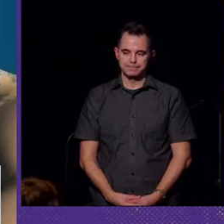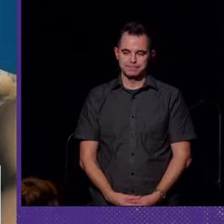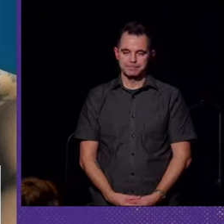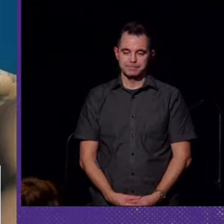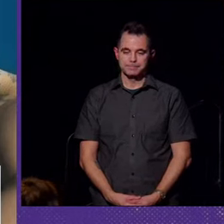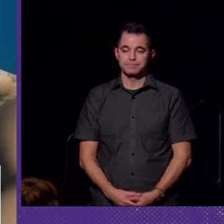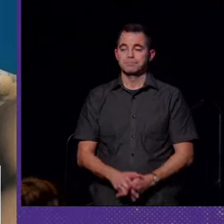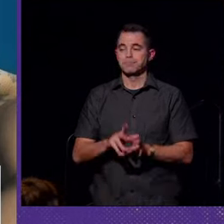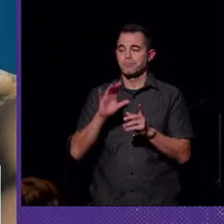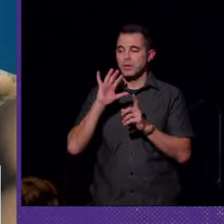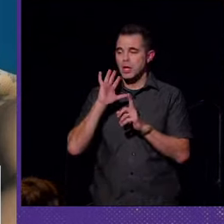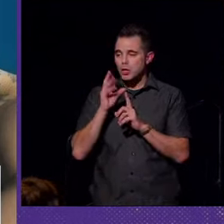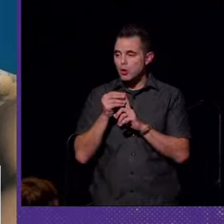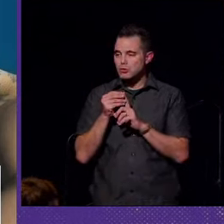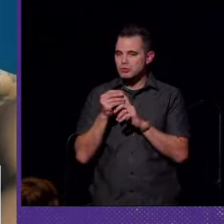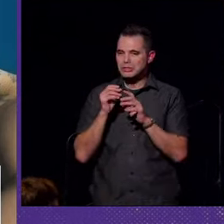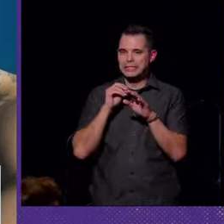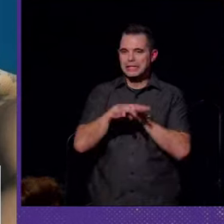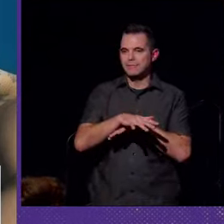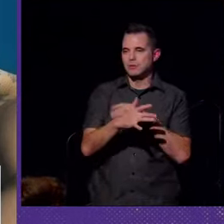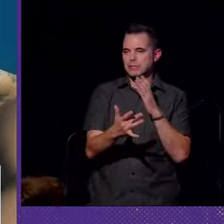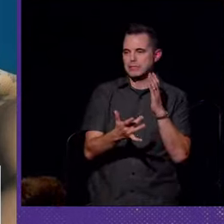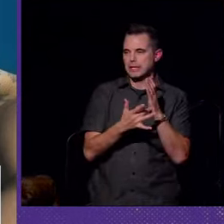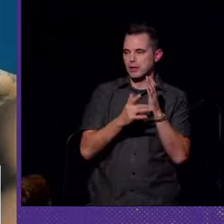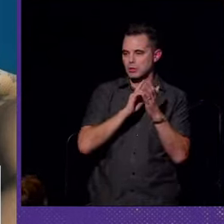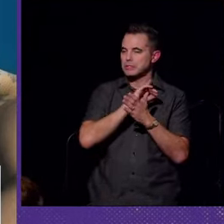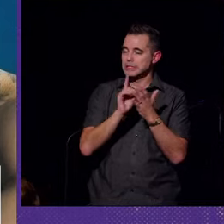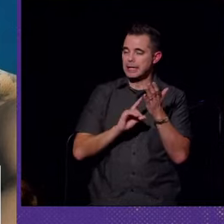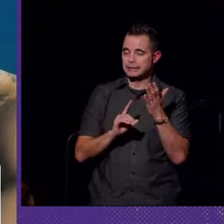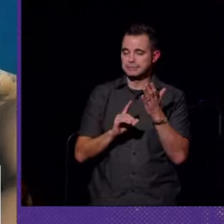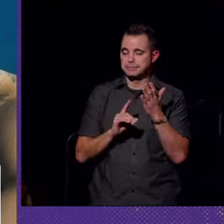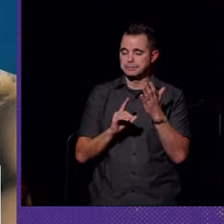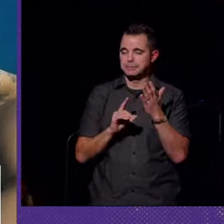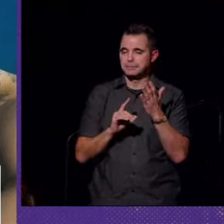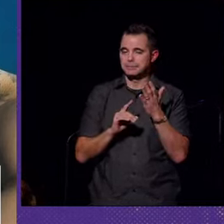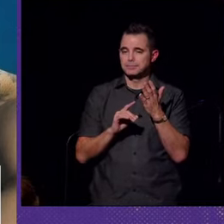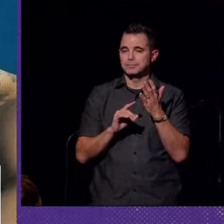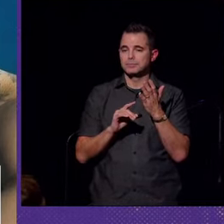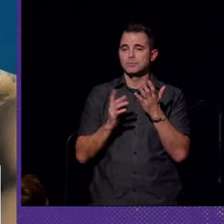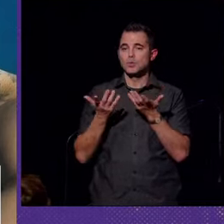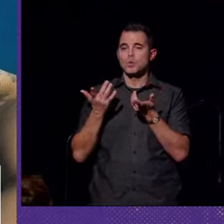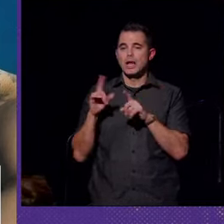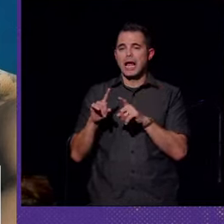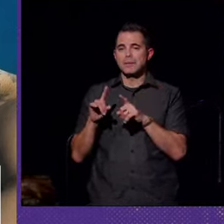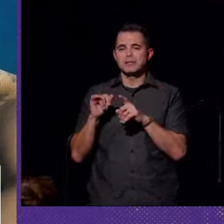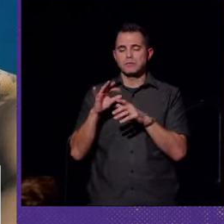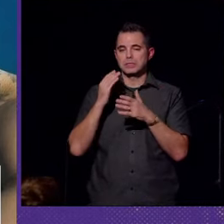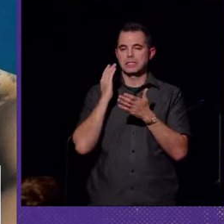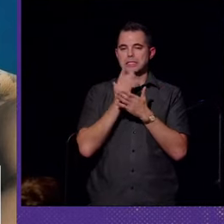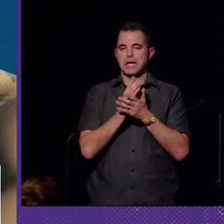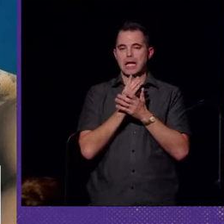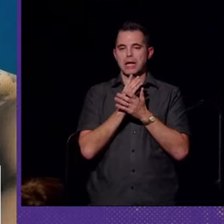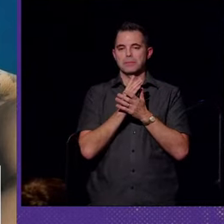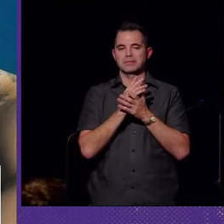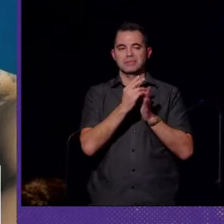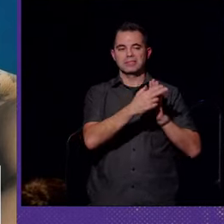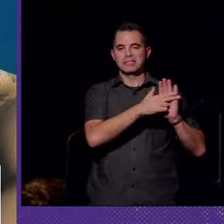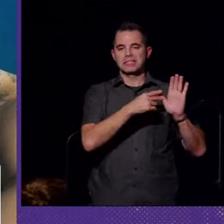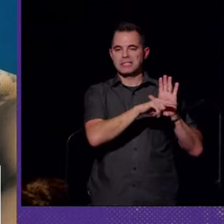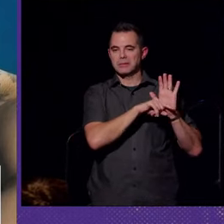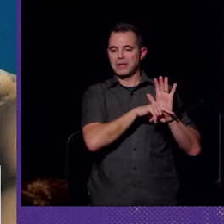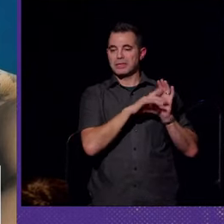Culture influences technological design. What happens if we stop stigmatizing